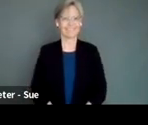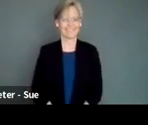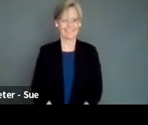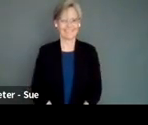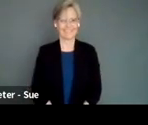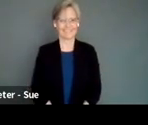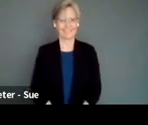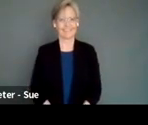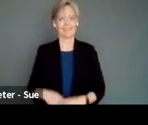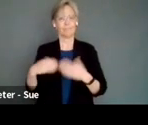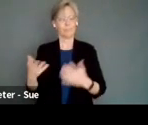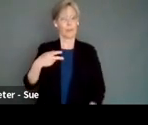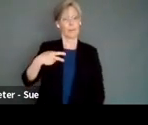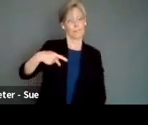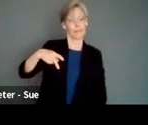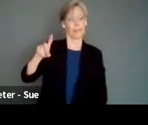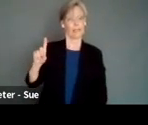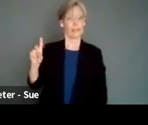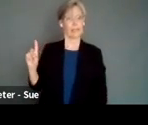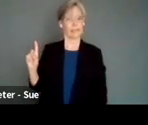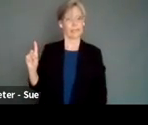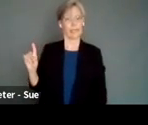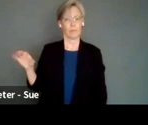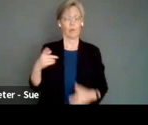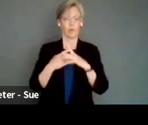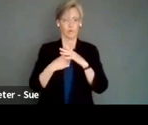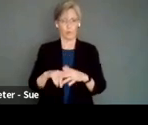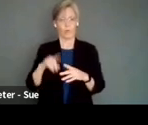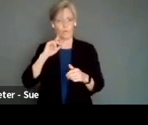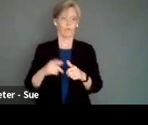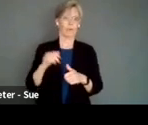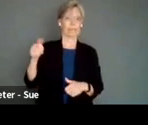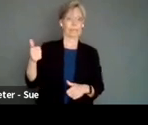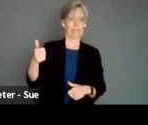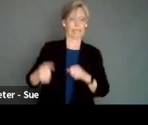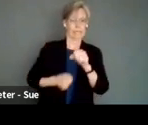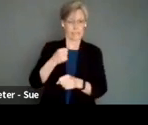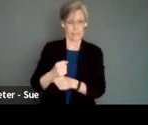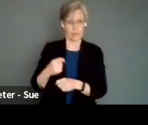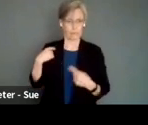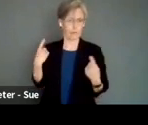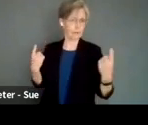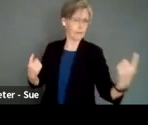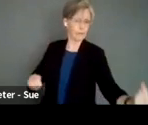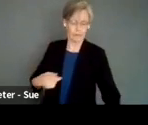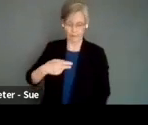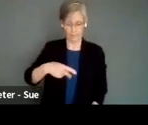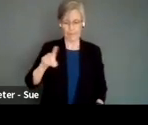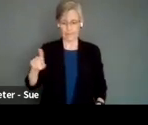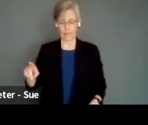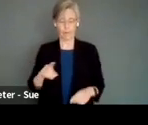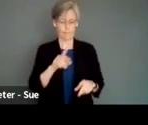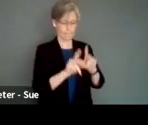So here, PDD community, this is where Stagelive started out for the first 10 years and we've never ever stopped. PDD means persons with